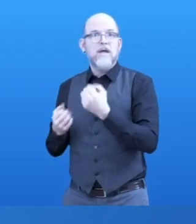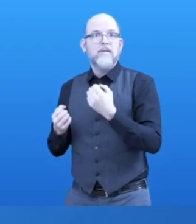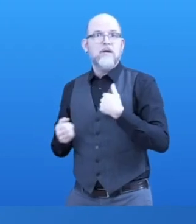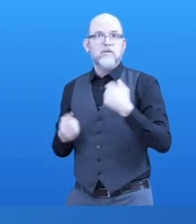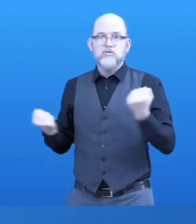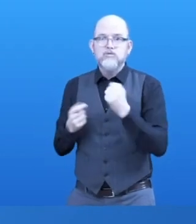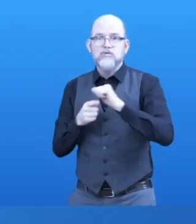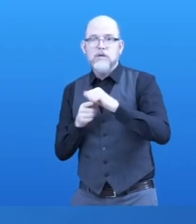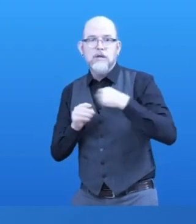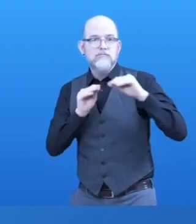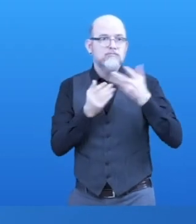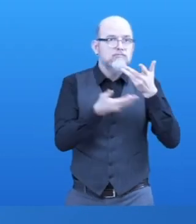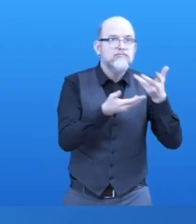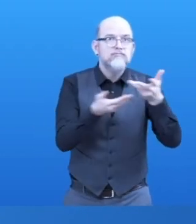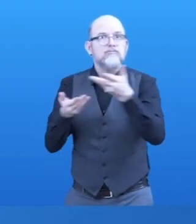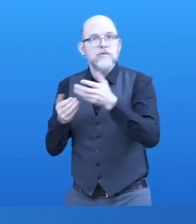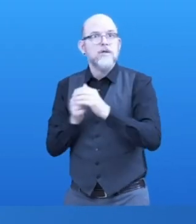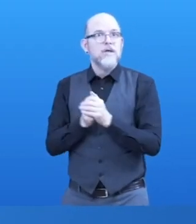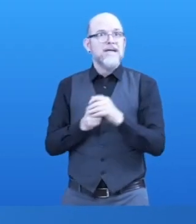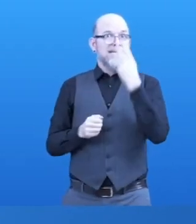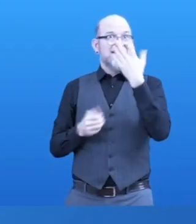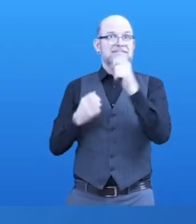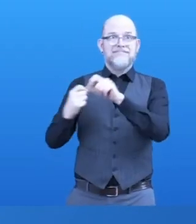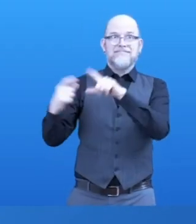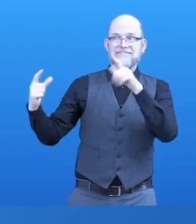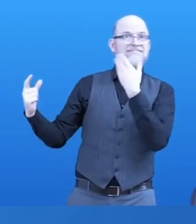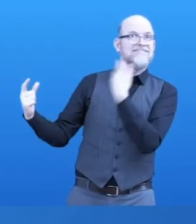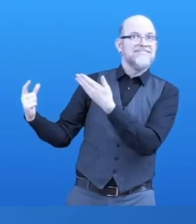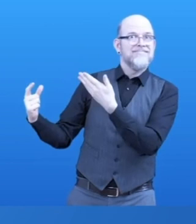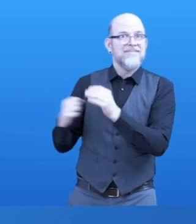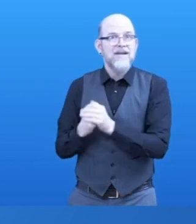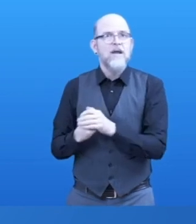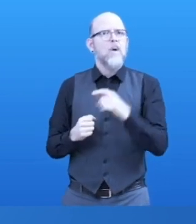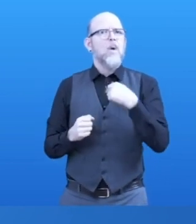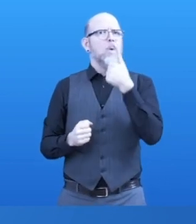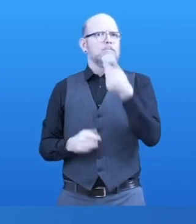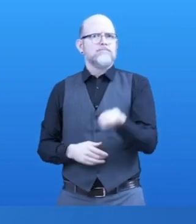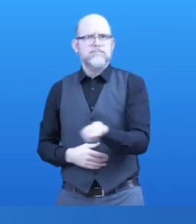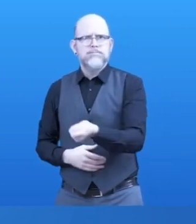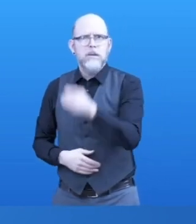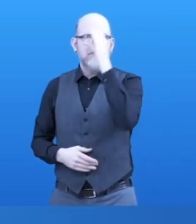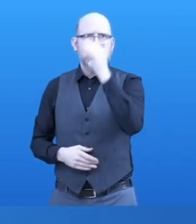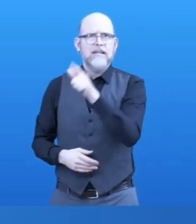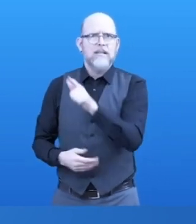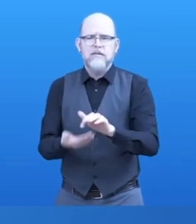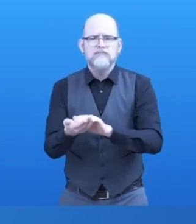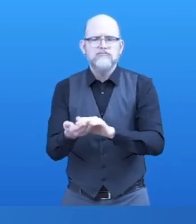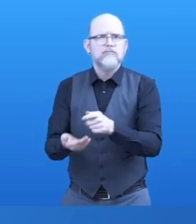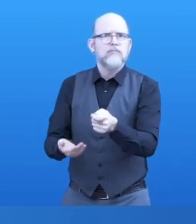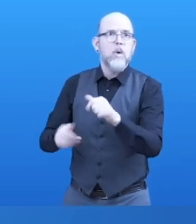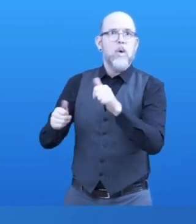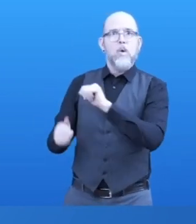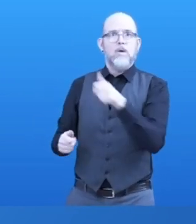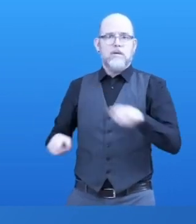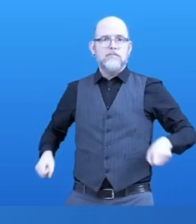staff, and a wheelchair user is typing on a touch screen based on a high adjustable table on the right. Tech Abel seeks to increase the awareness